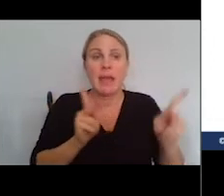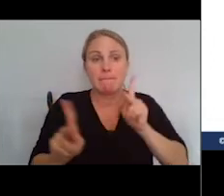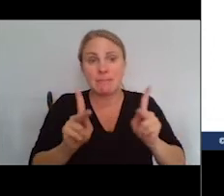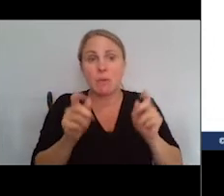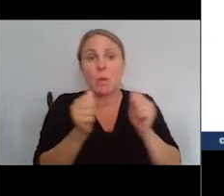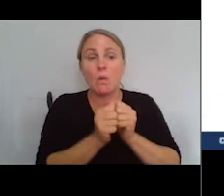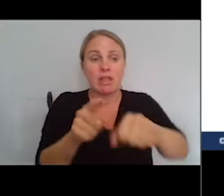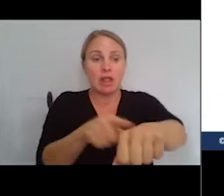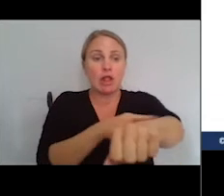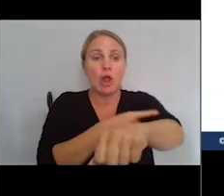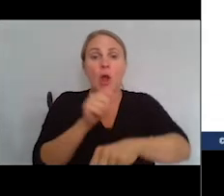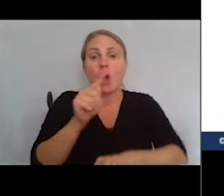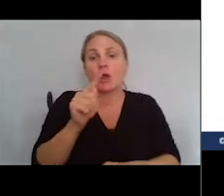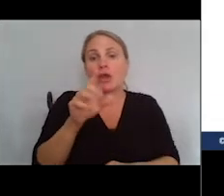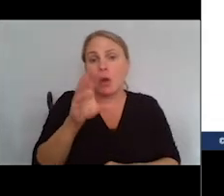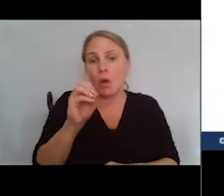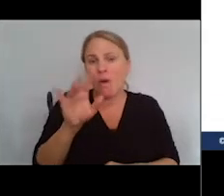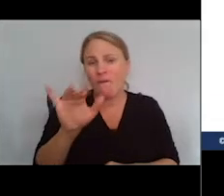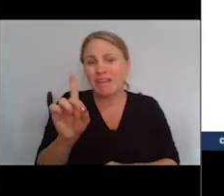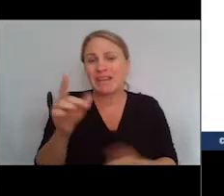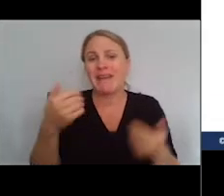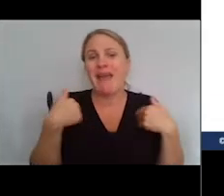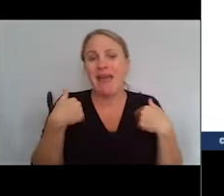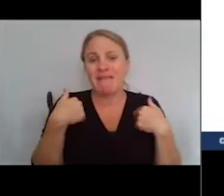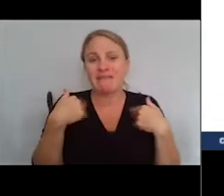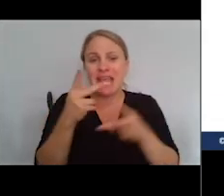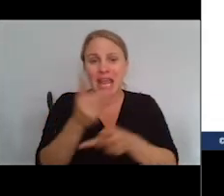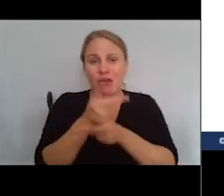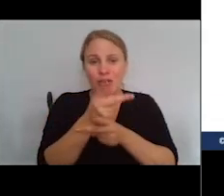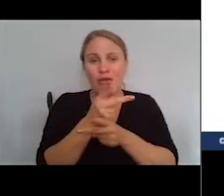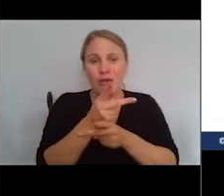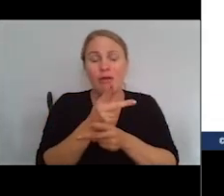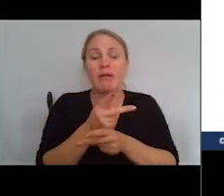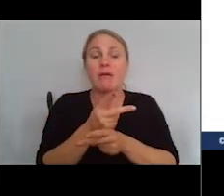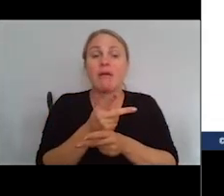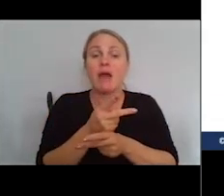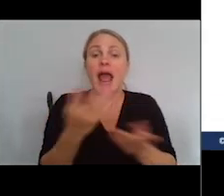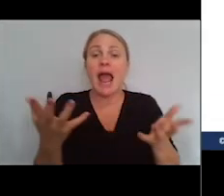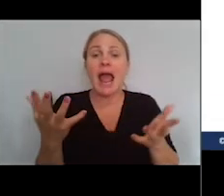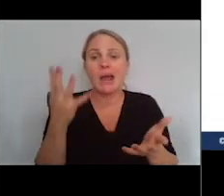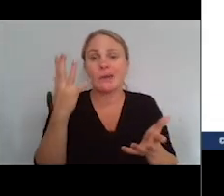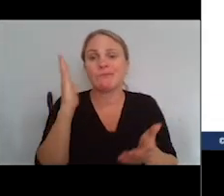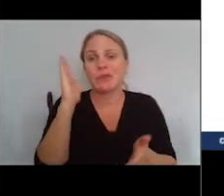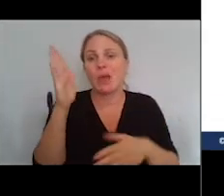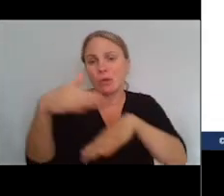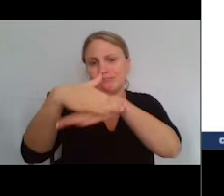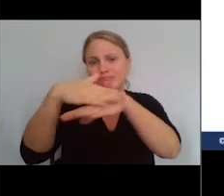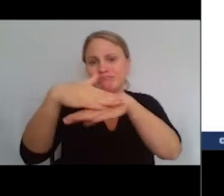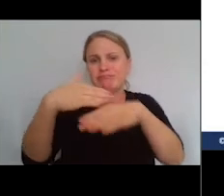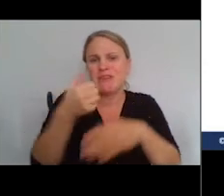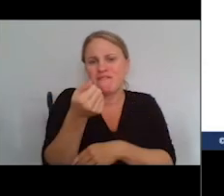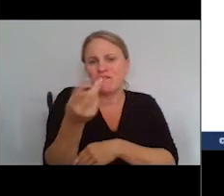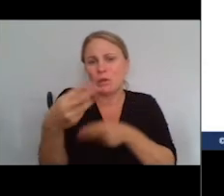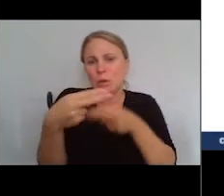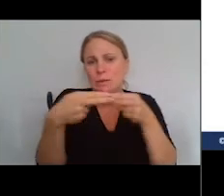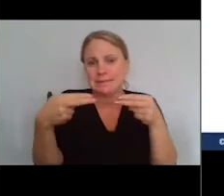care? And I'm not going to go through all the recommendations, but I will go through a few of them on the next slide.